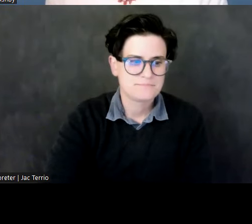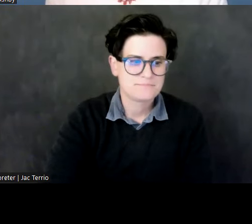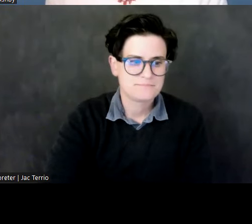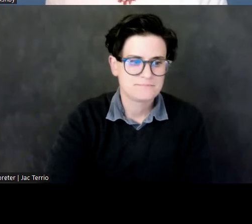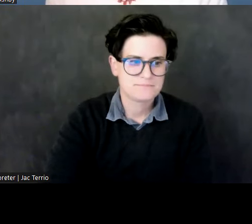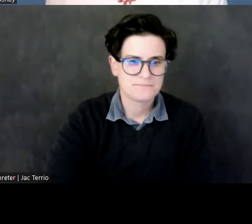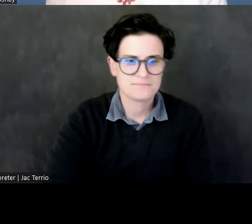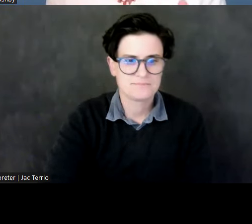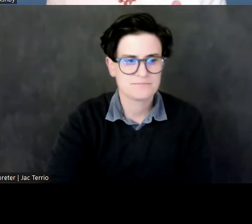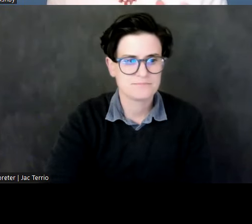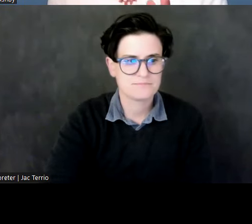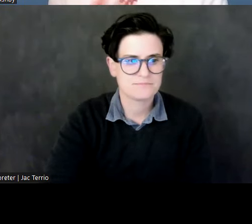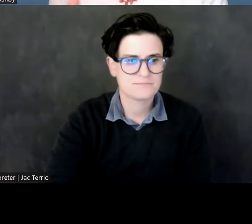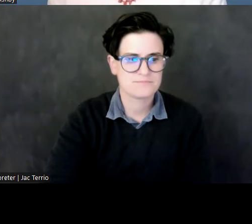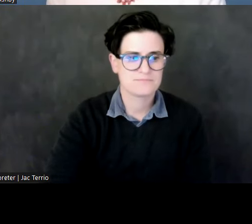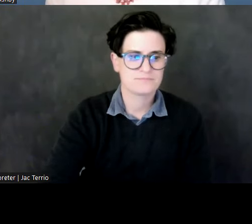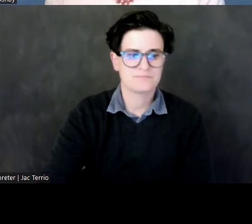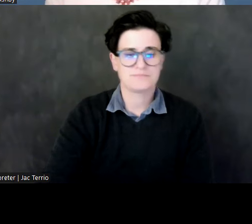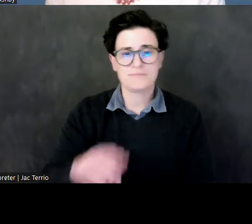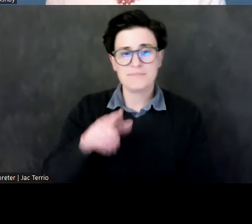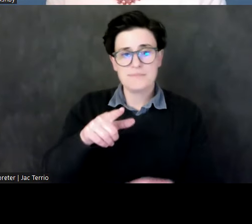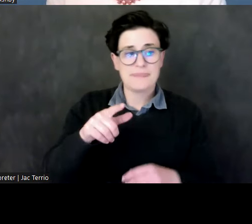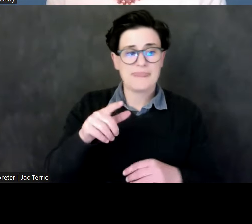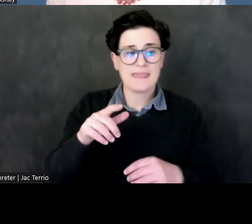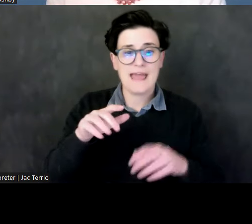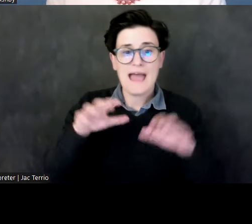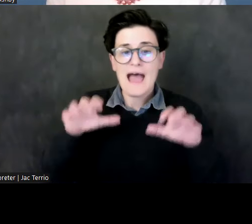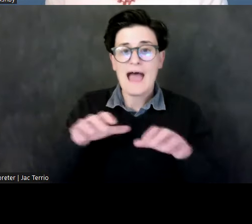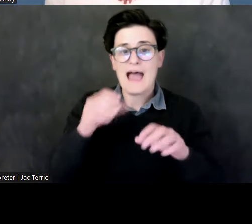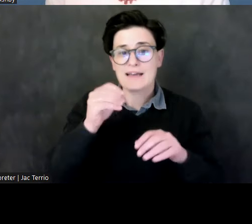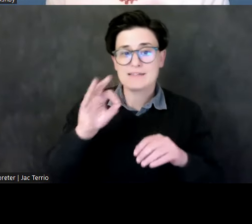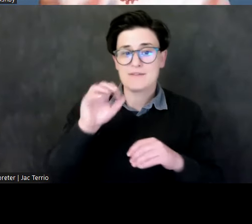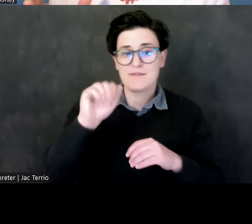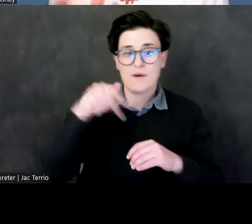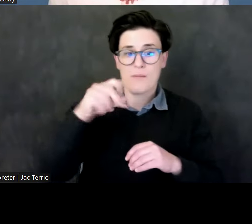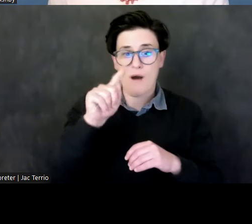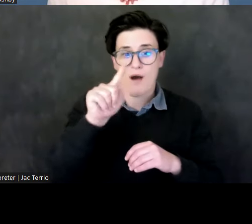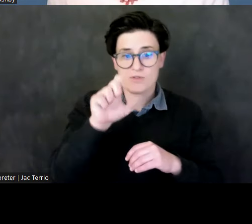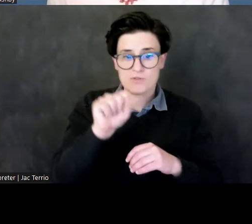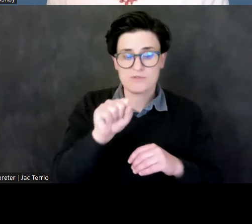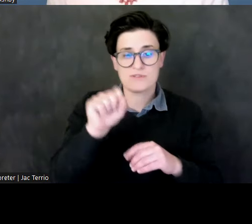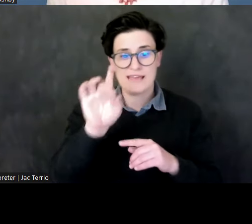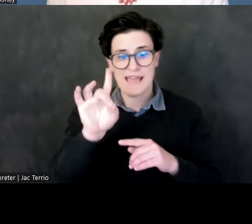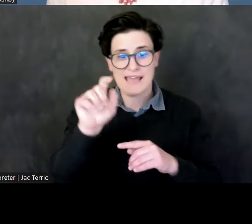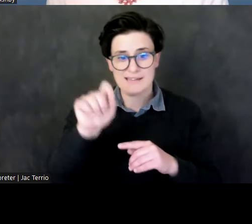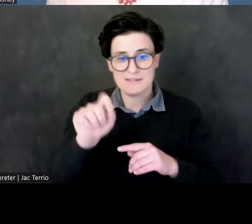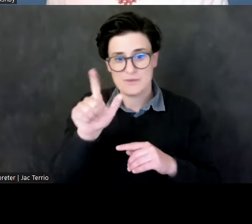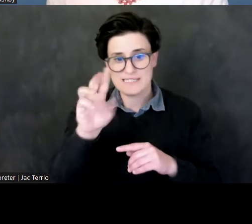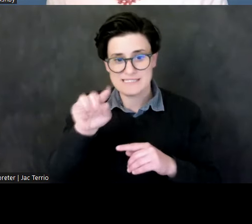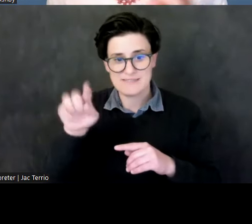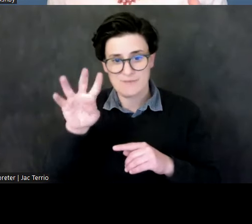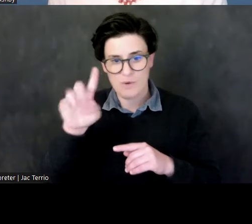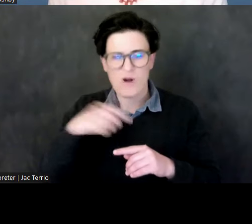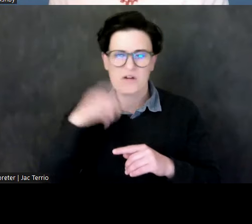Apostles, chapter 8, verses 26 to 41. So I will just read this out